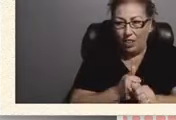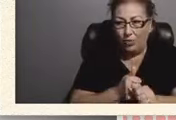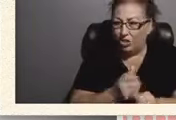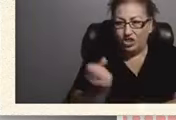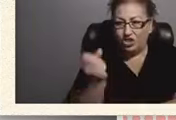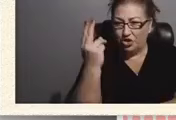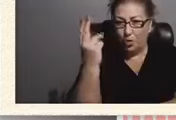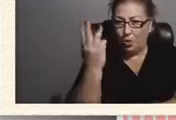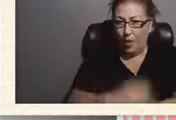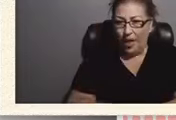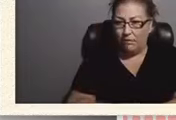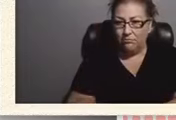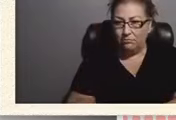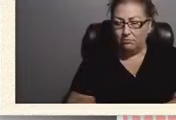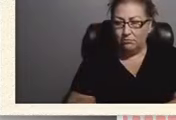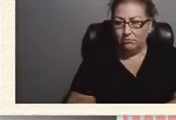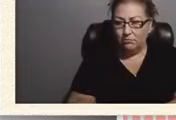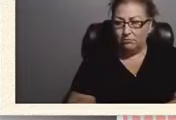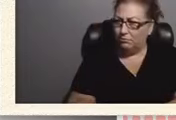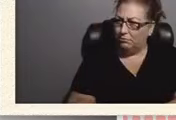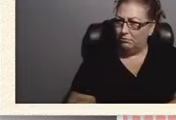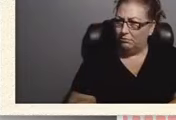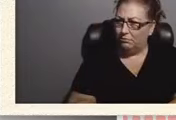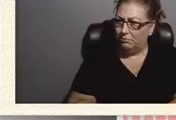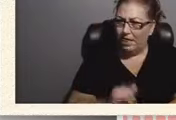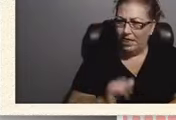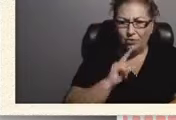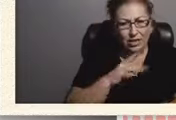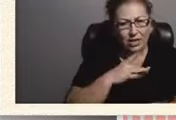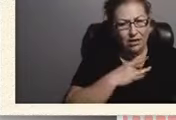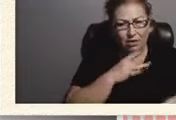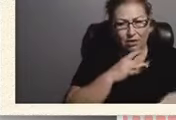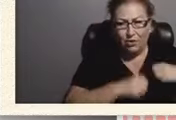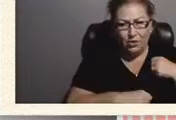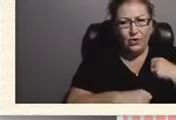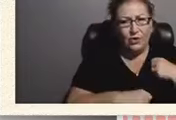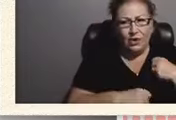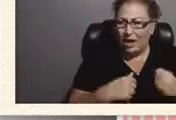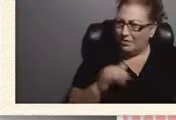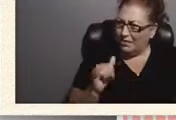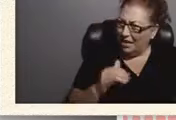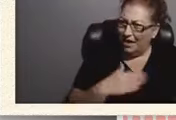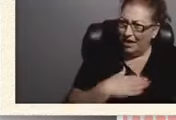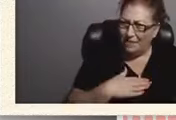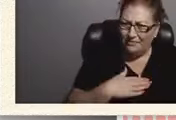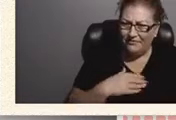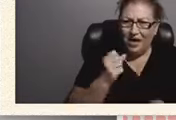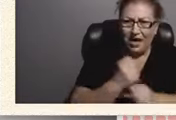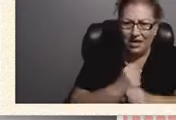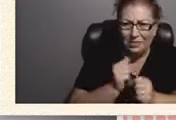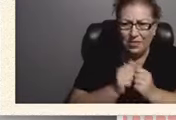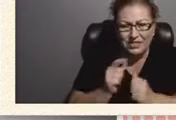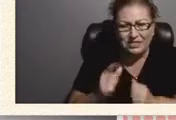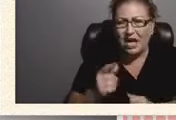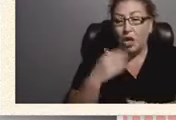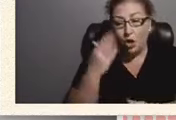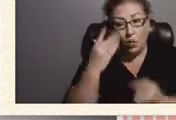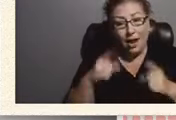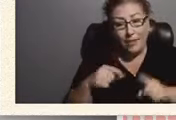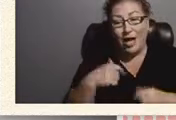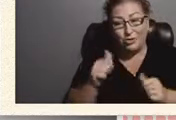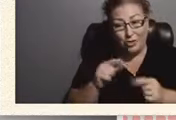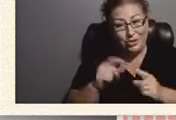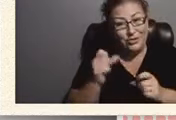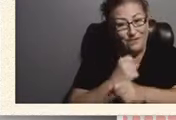it's such a heartache because you're like oh my gosh i'm fighting with this and you know what happened and i tried to fight hard and